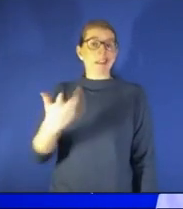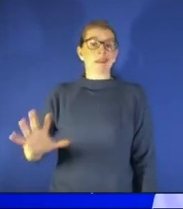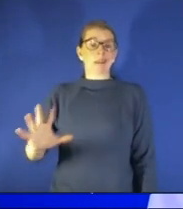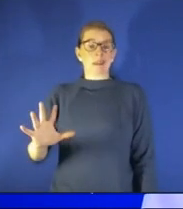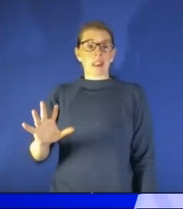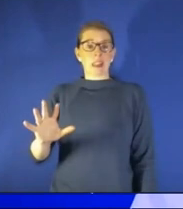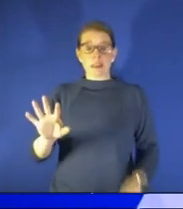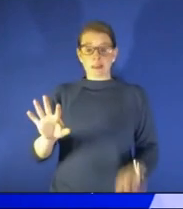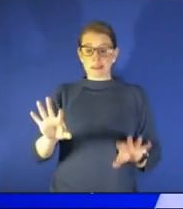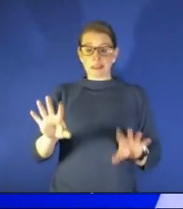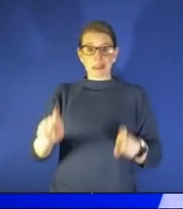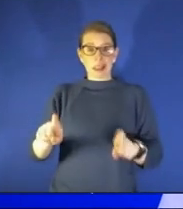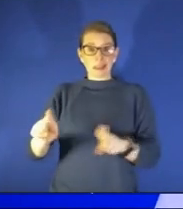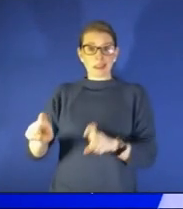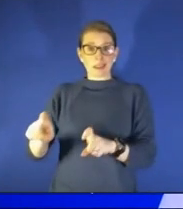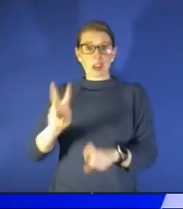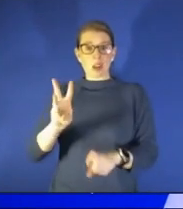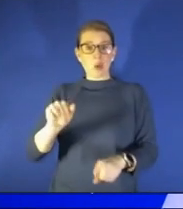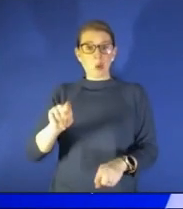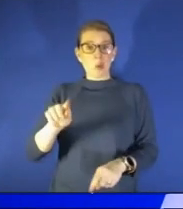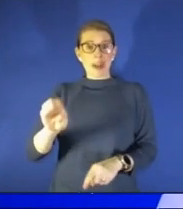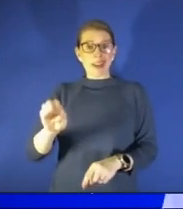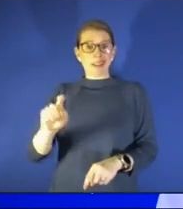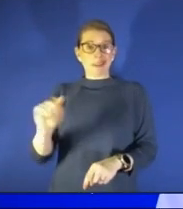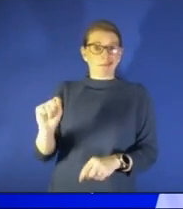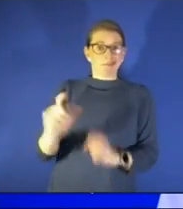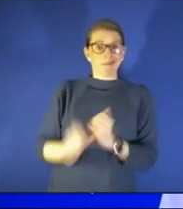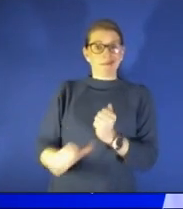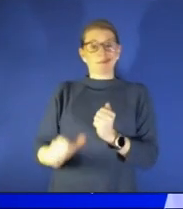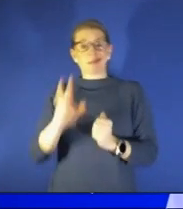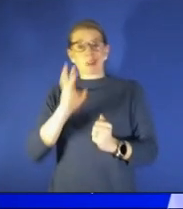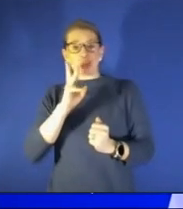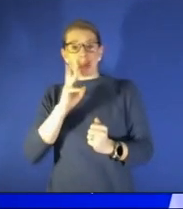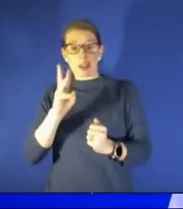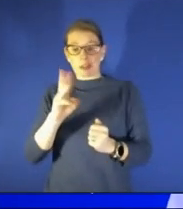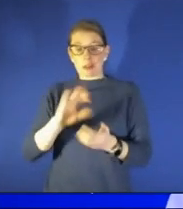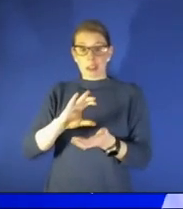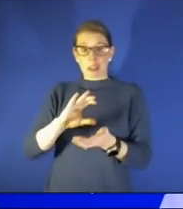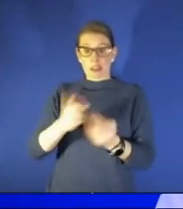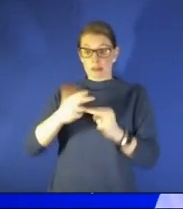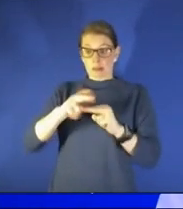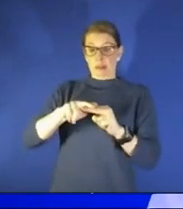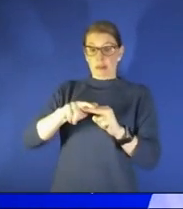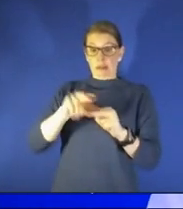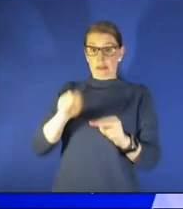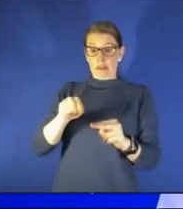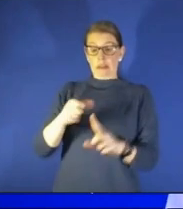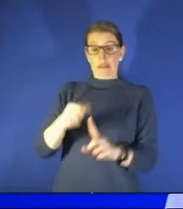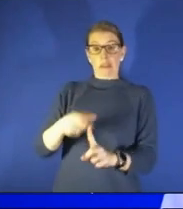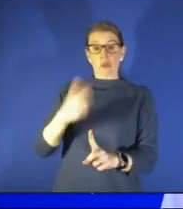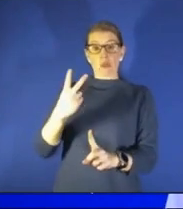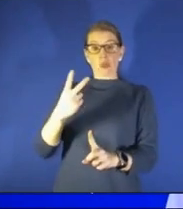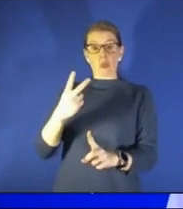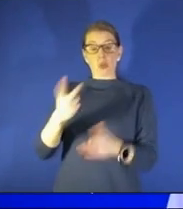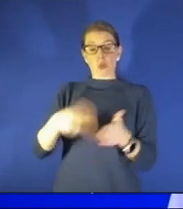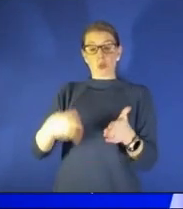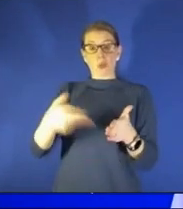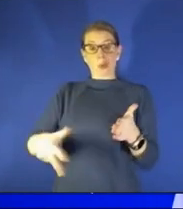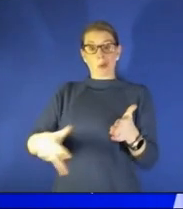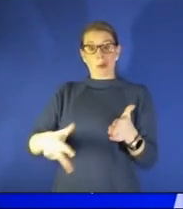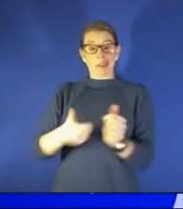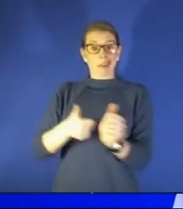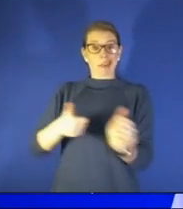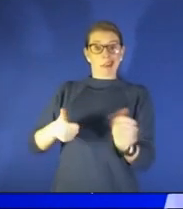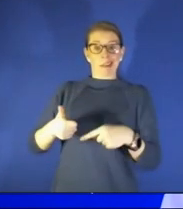that an increase in the amount detected really signals maybe two or three weeks down the road what we're going to be seeing